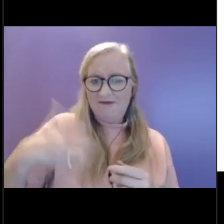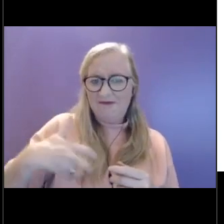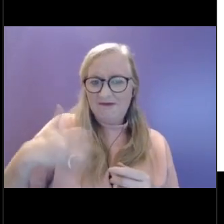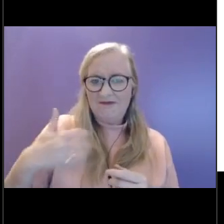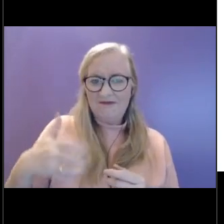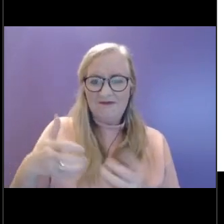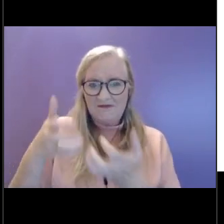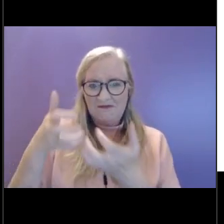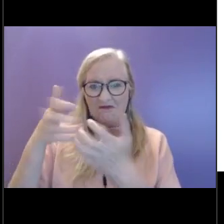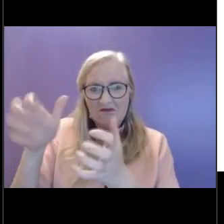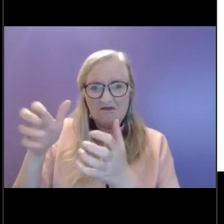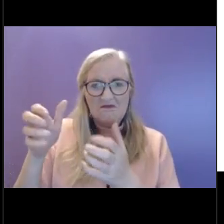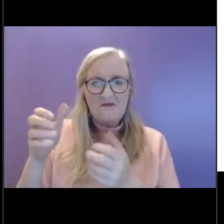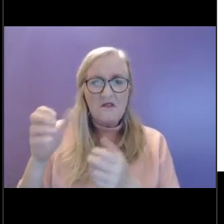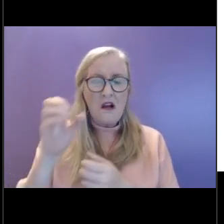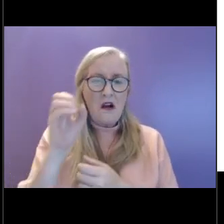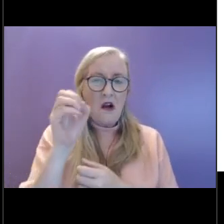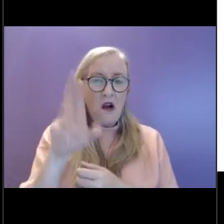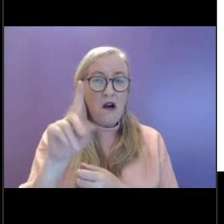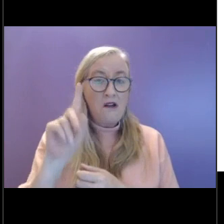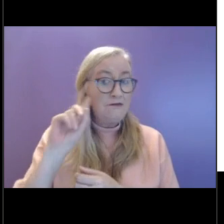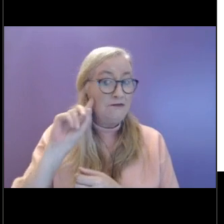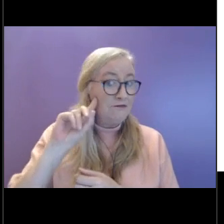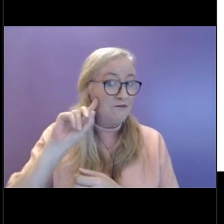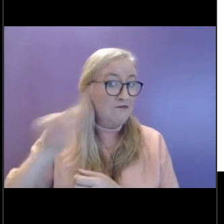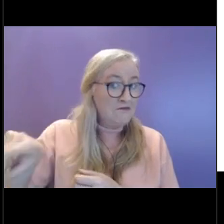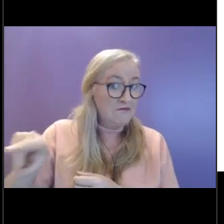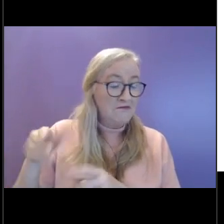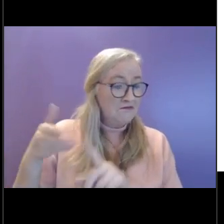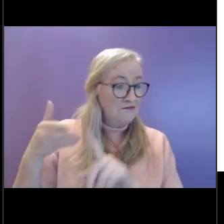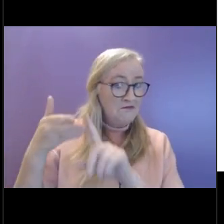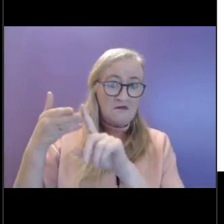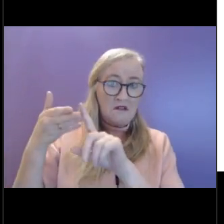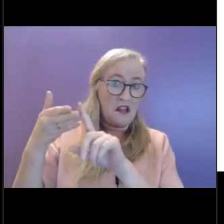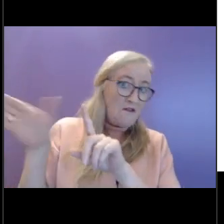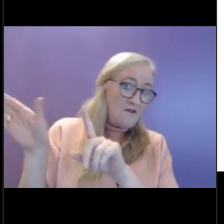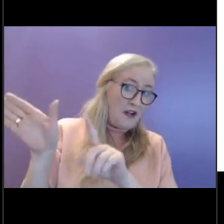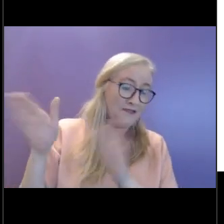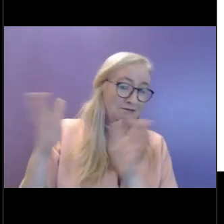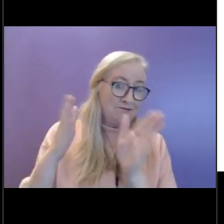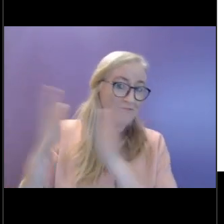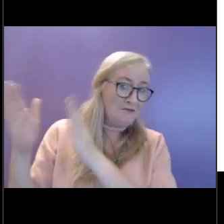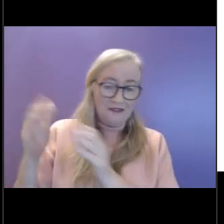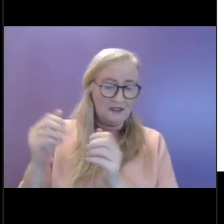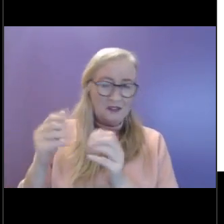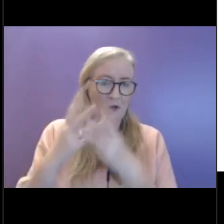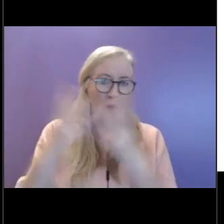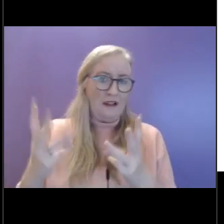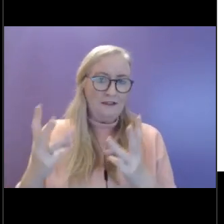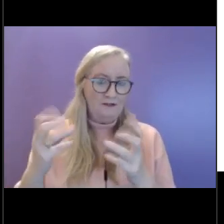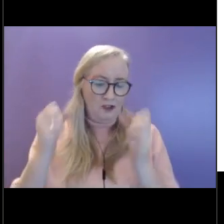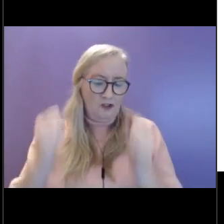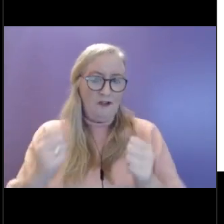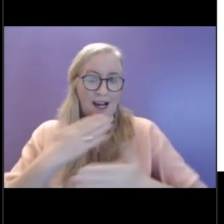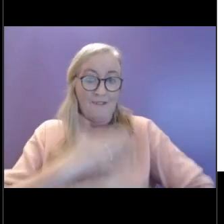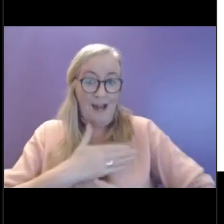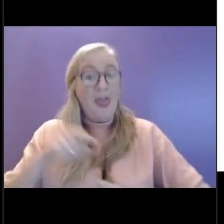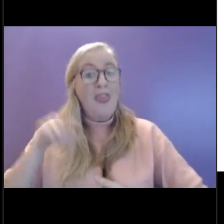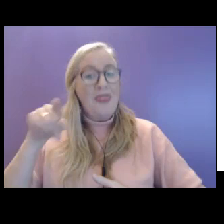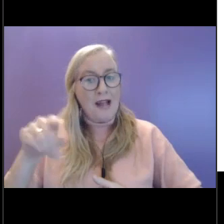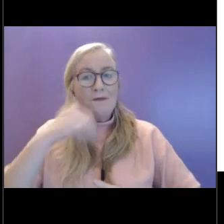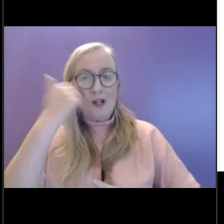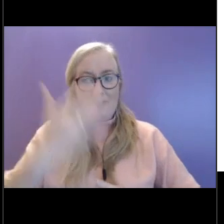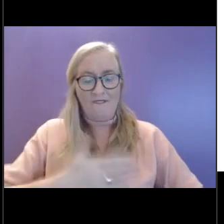we're trying to distract or avoid, you know, the strong emotions, we're probably operating out of a threat system.